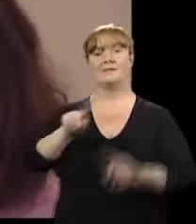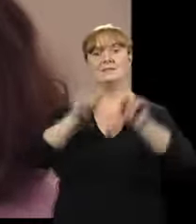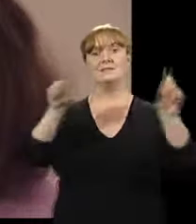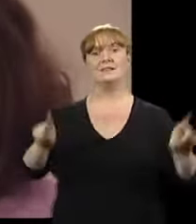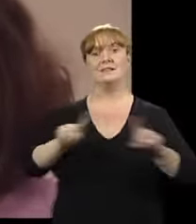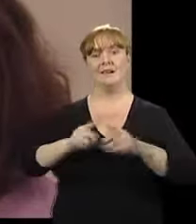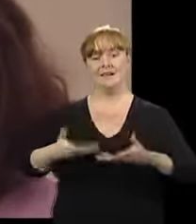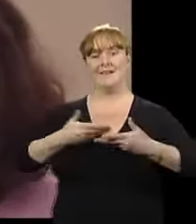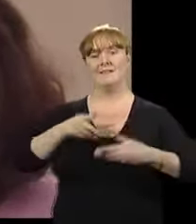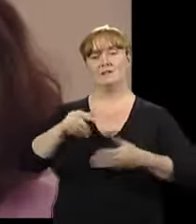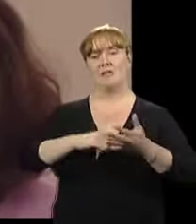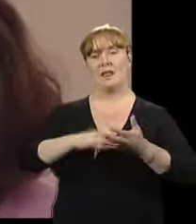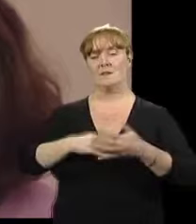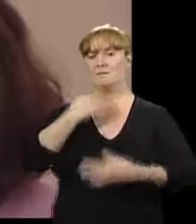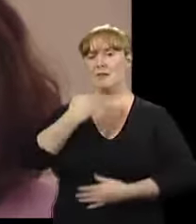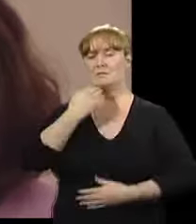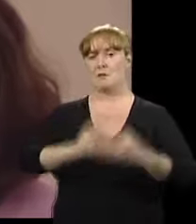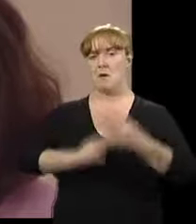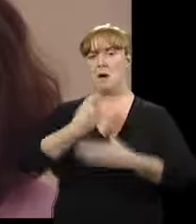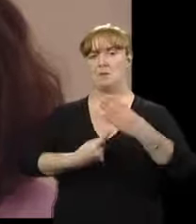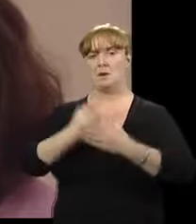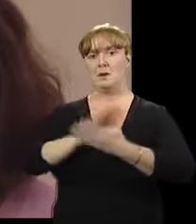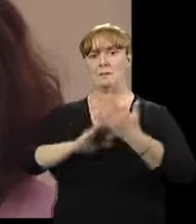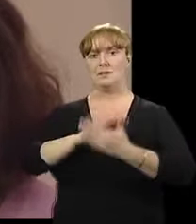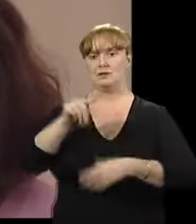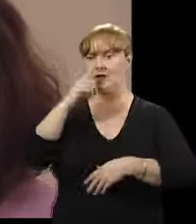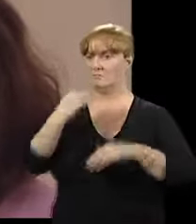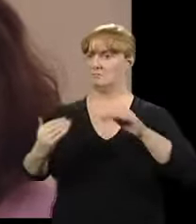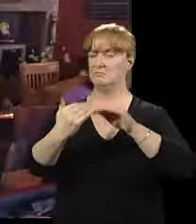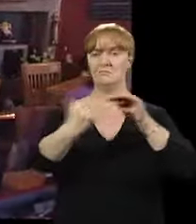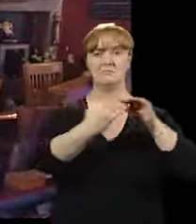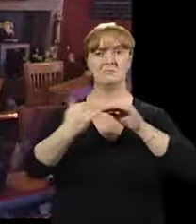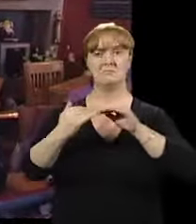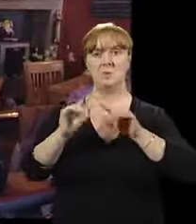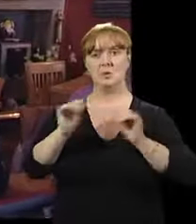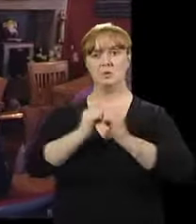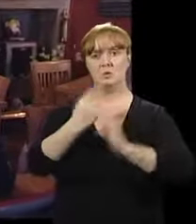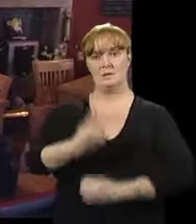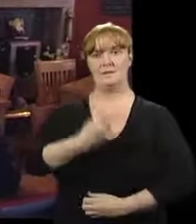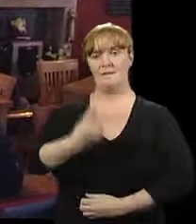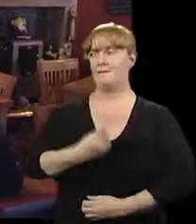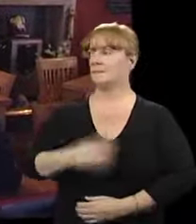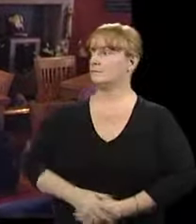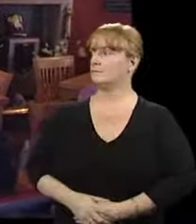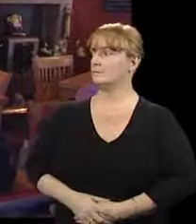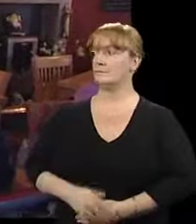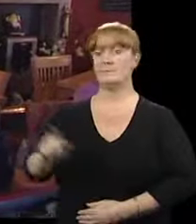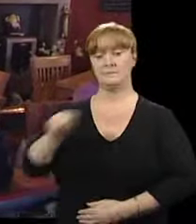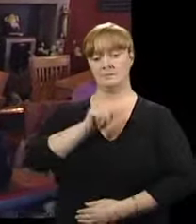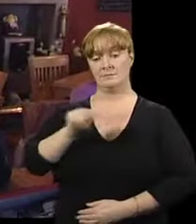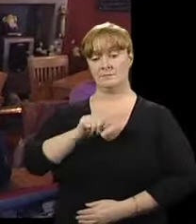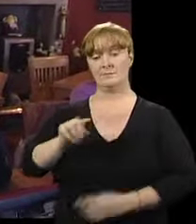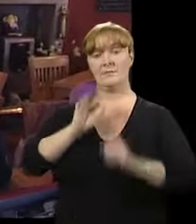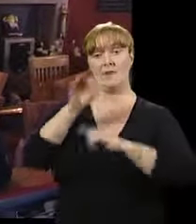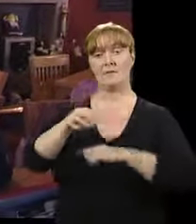within the lifestyle that she leads to be able to be compatible with her and suitable for her. Please, can I have a cheese and tar mayo